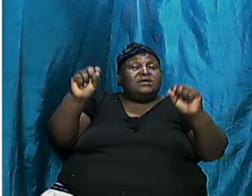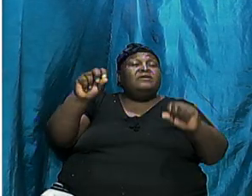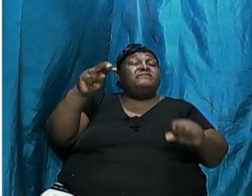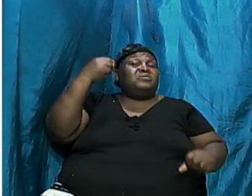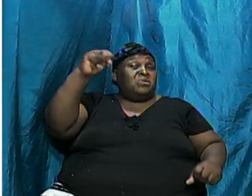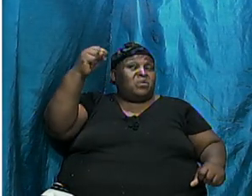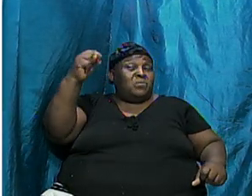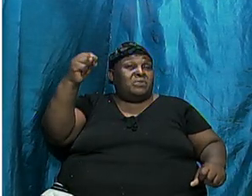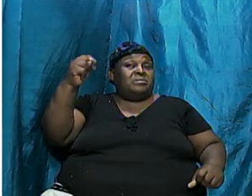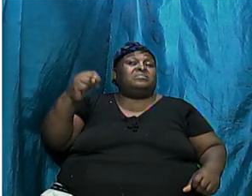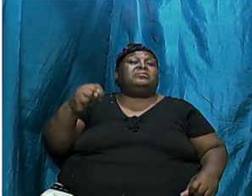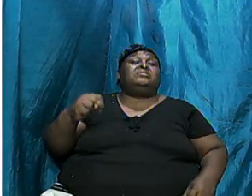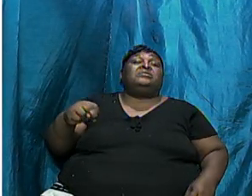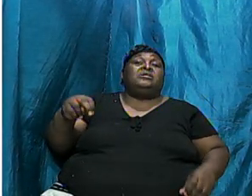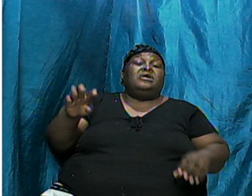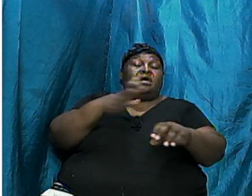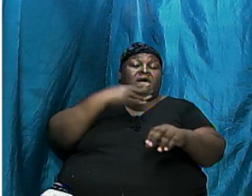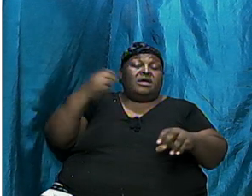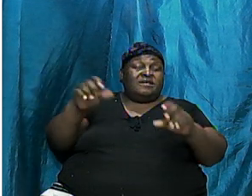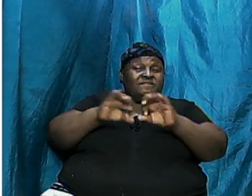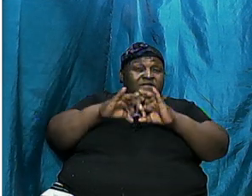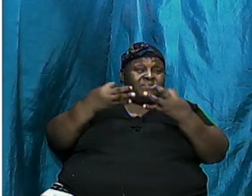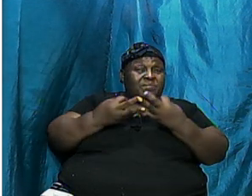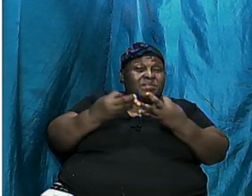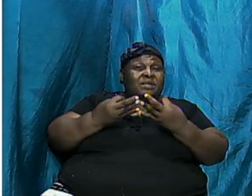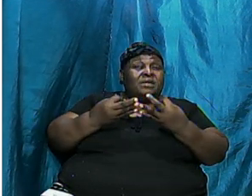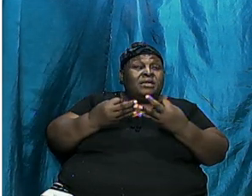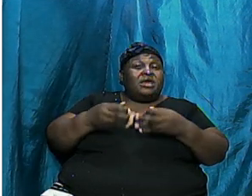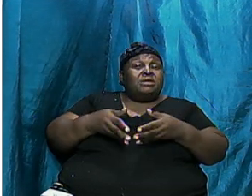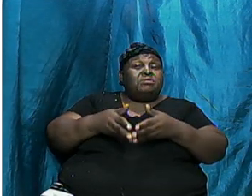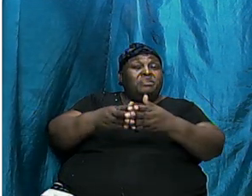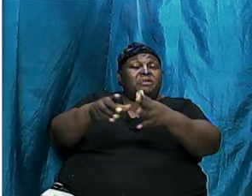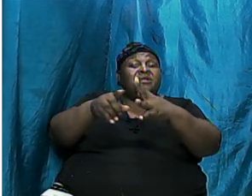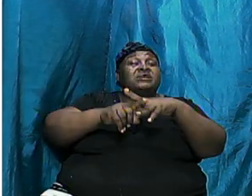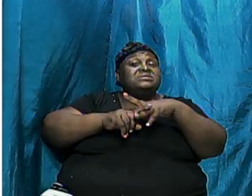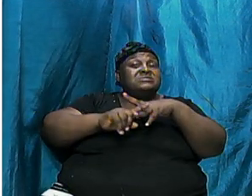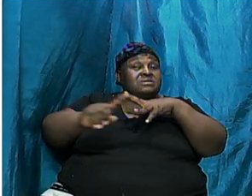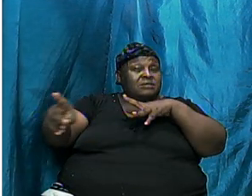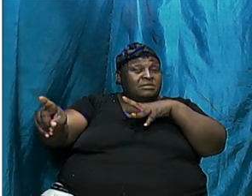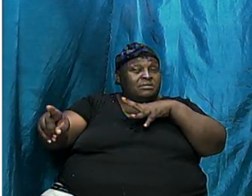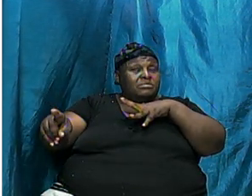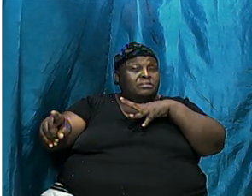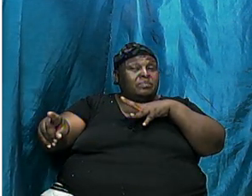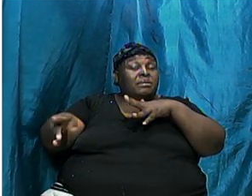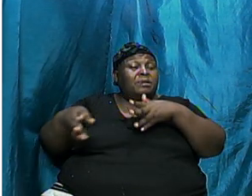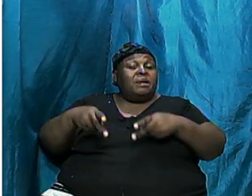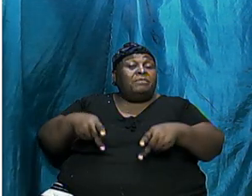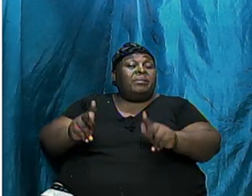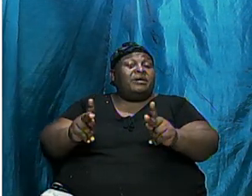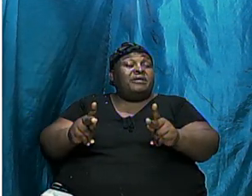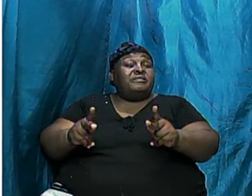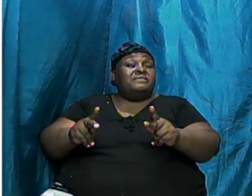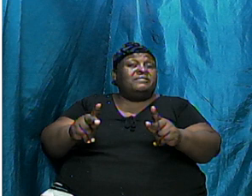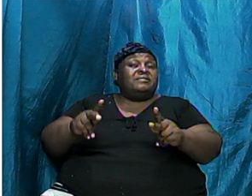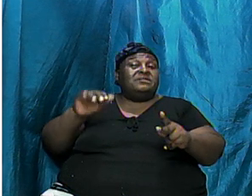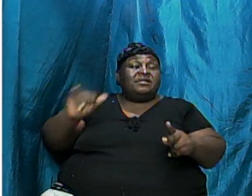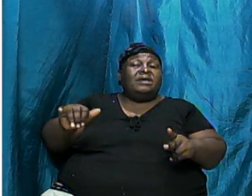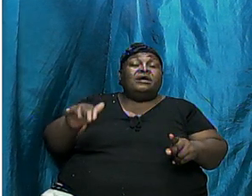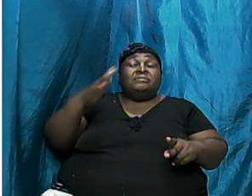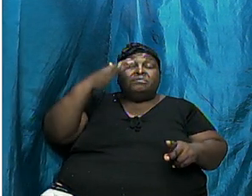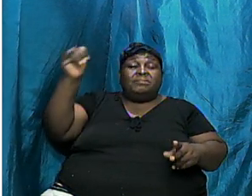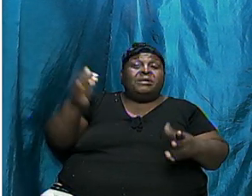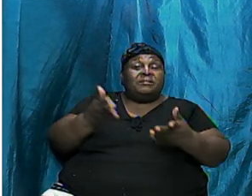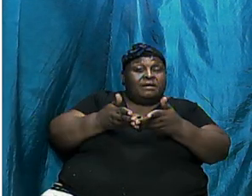he prepared an escape route. And that was via the